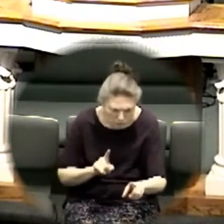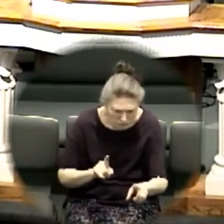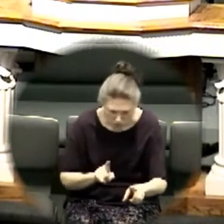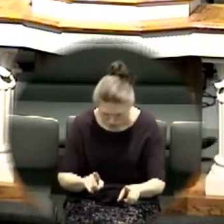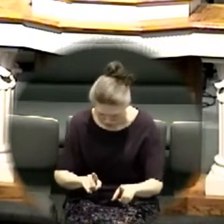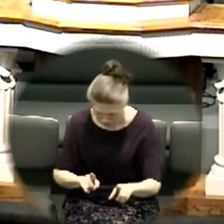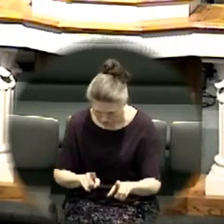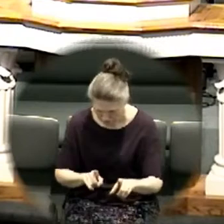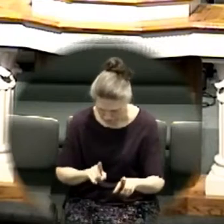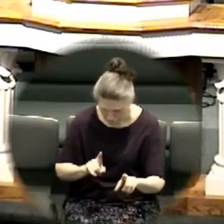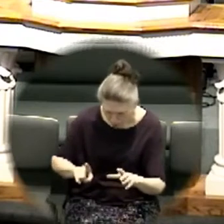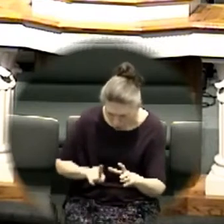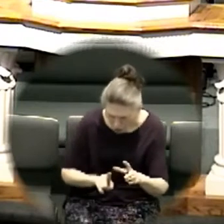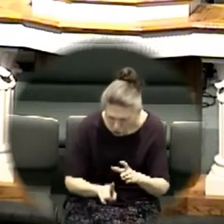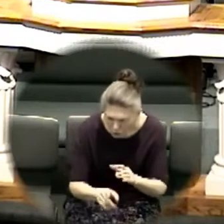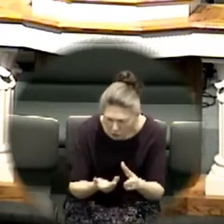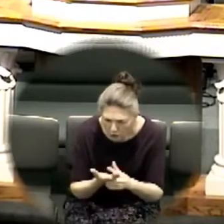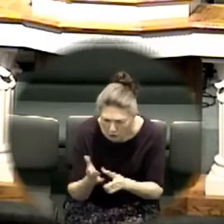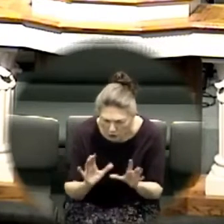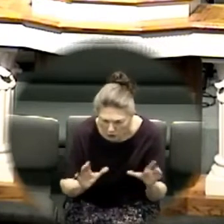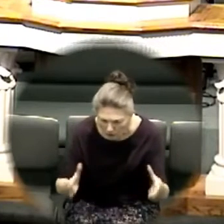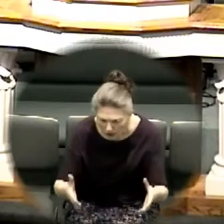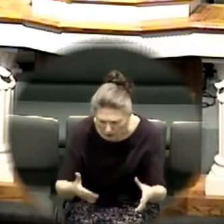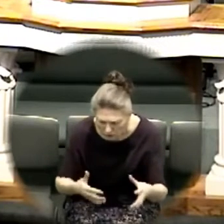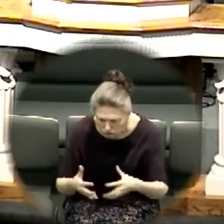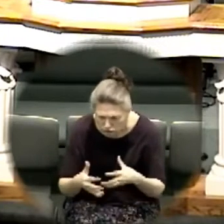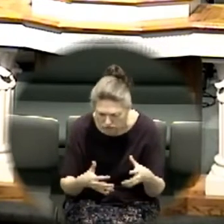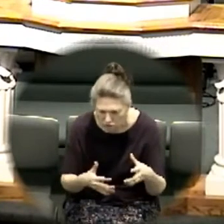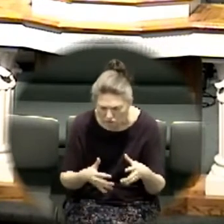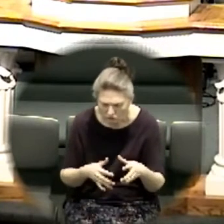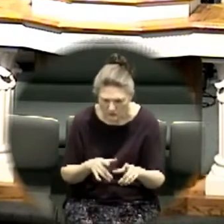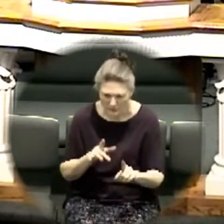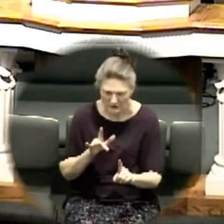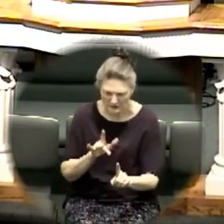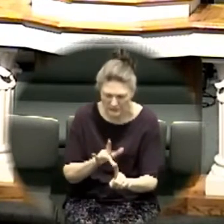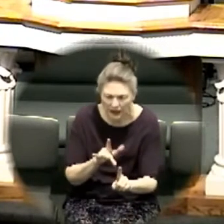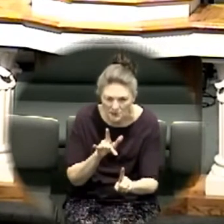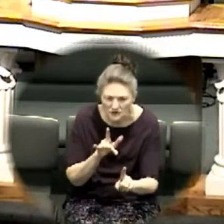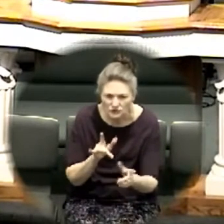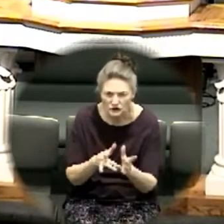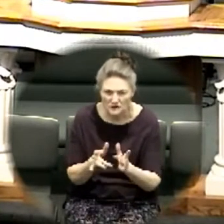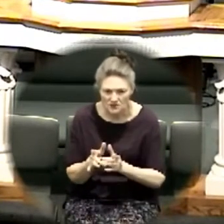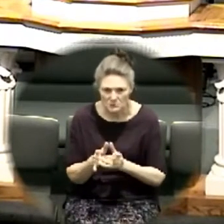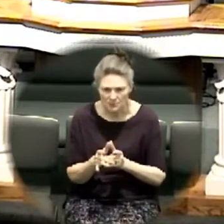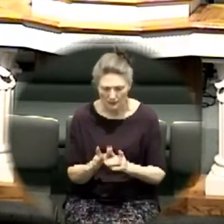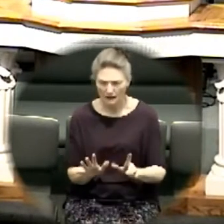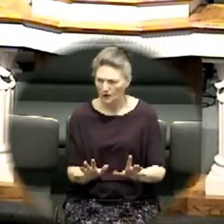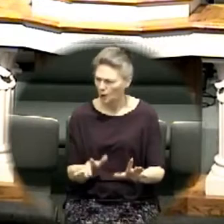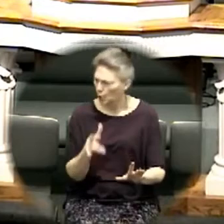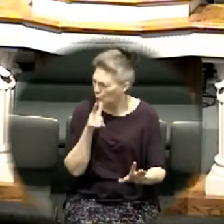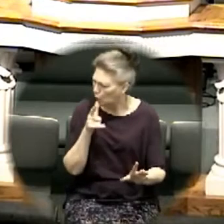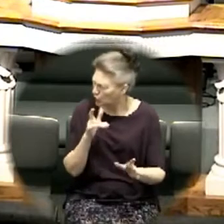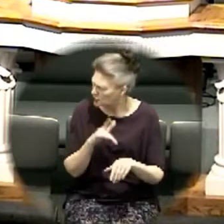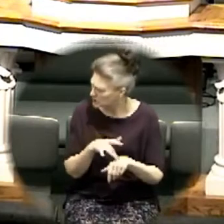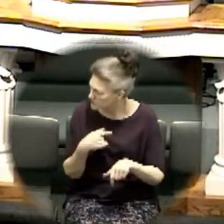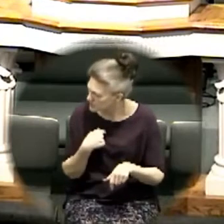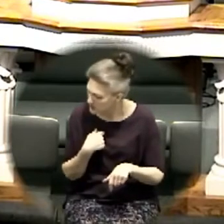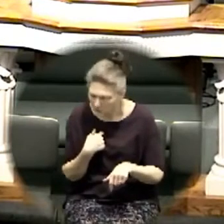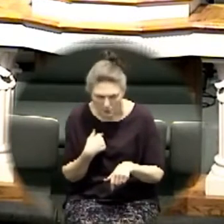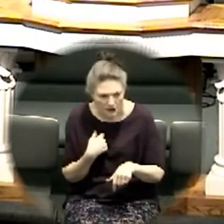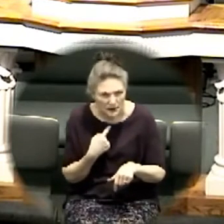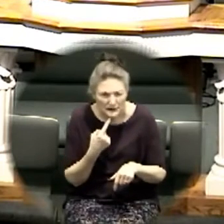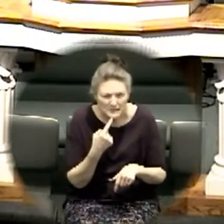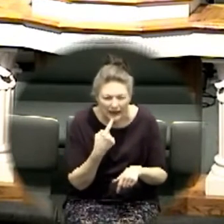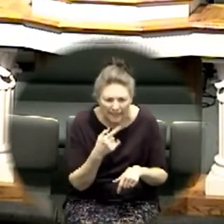where is she where there you are thy faith hath made thee whole he said that last step that step